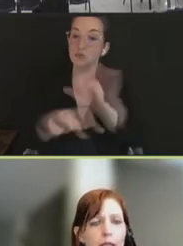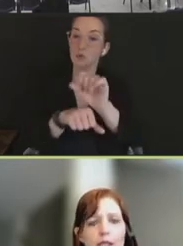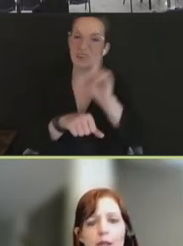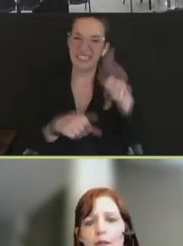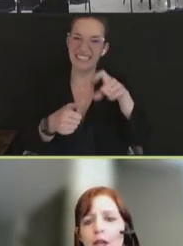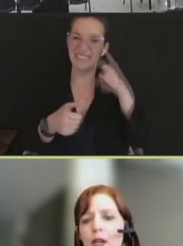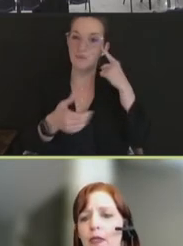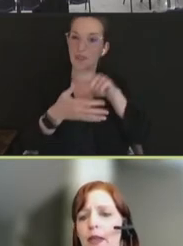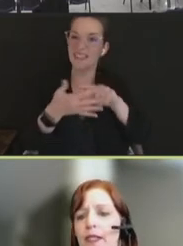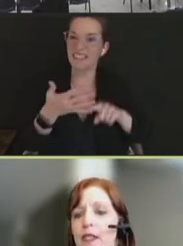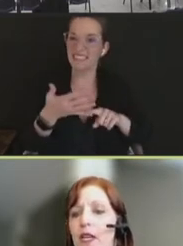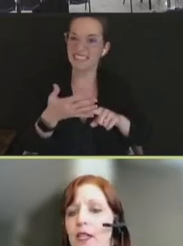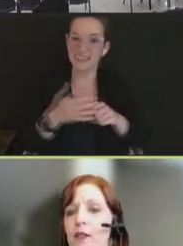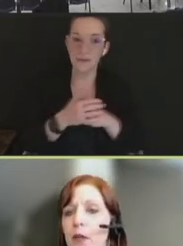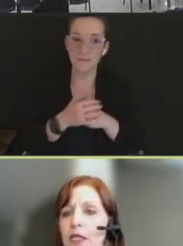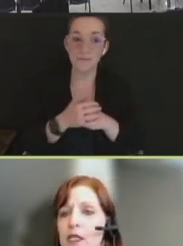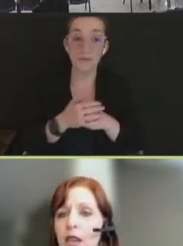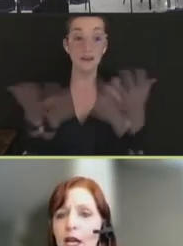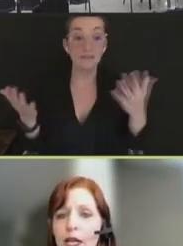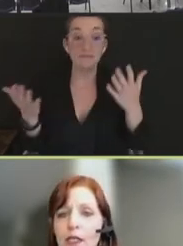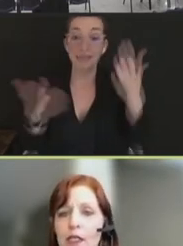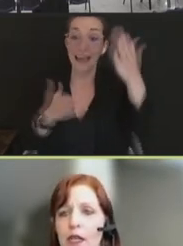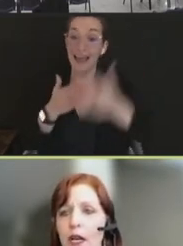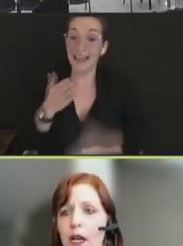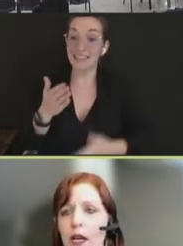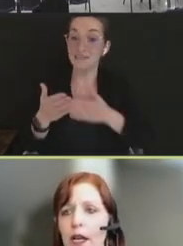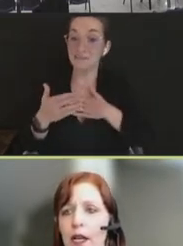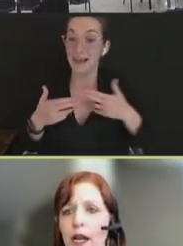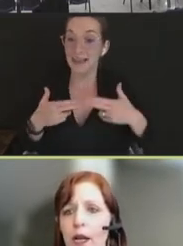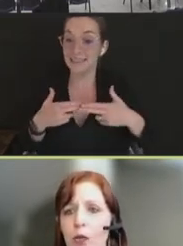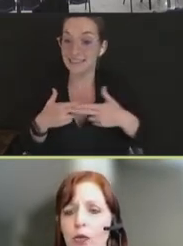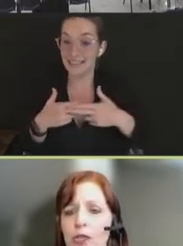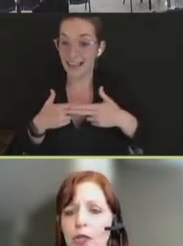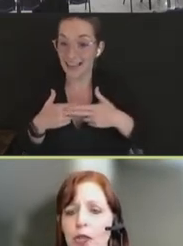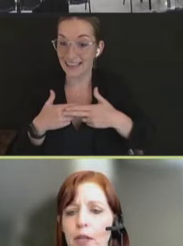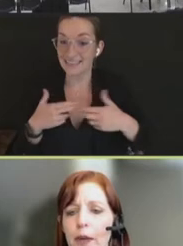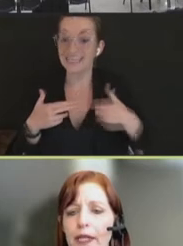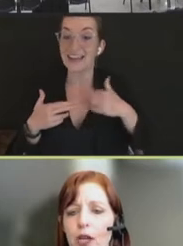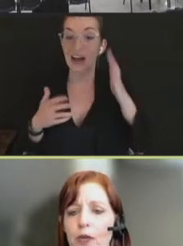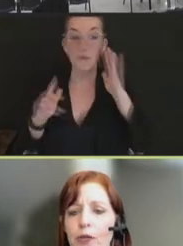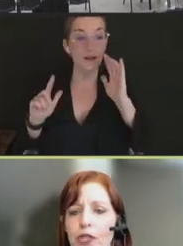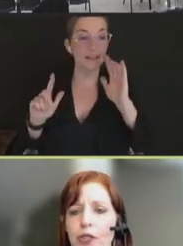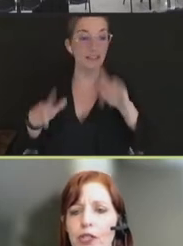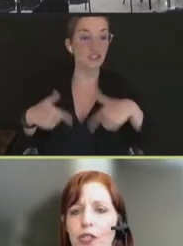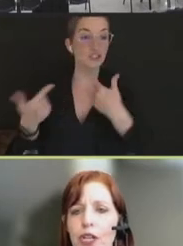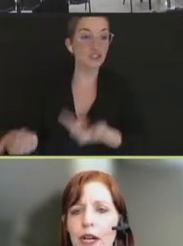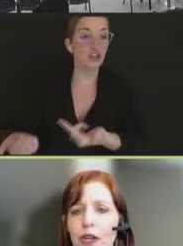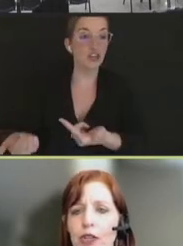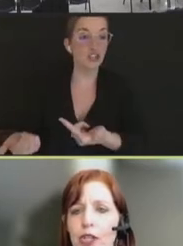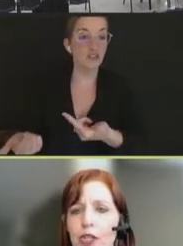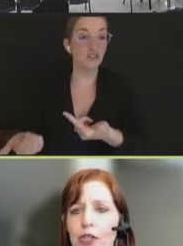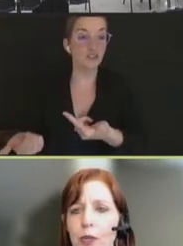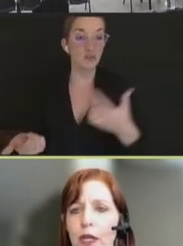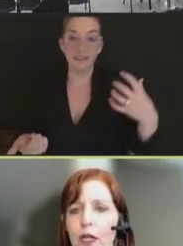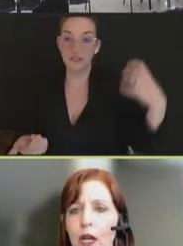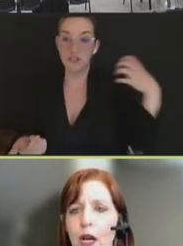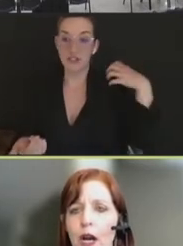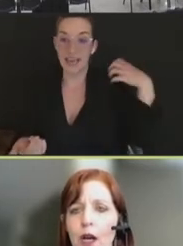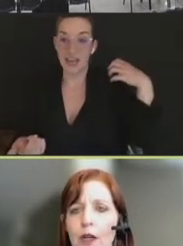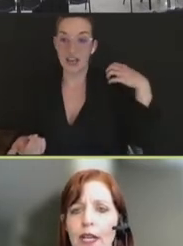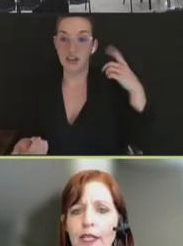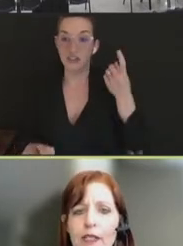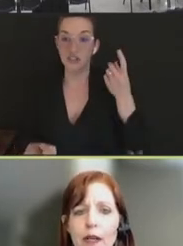slide, please. That is the end of my slides, and I will turn it back over to the chair to determine